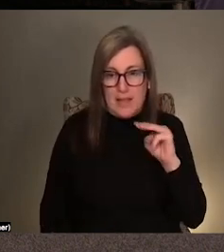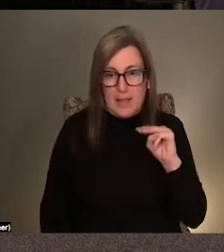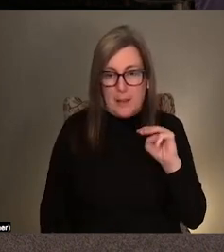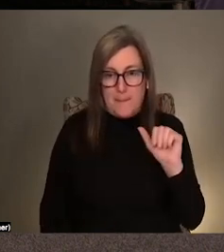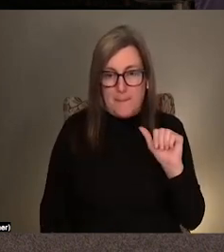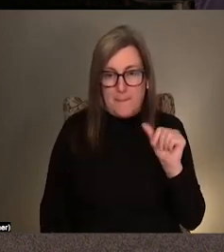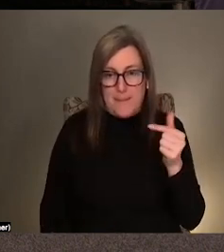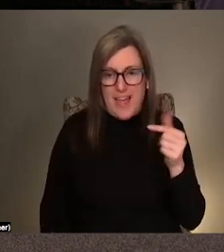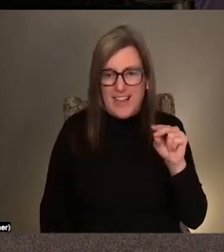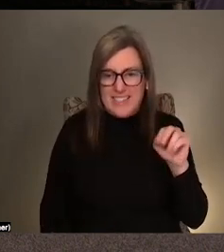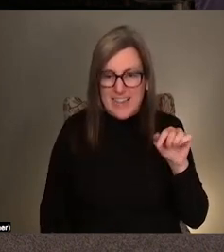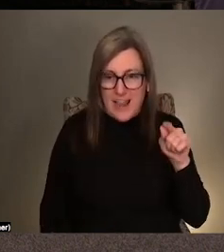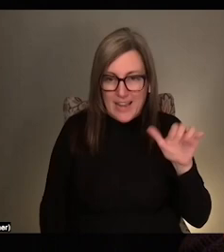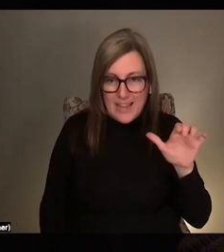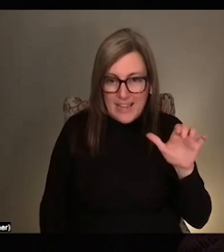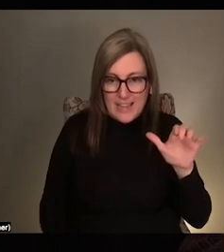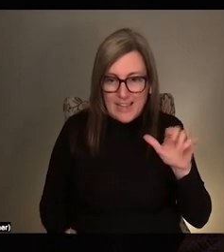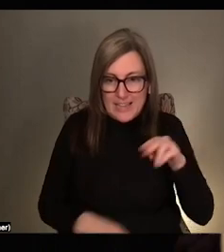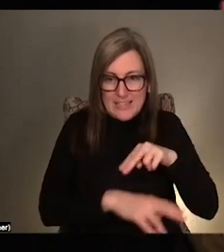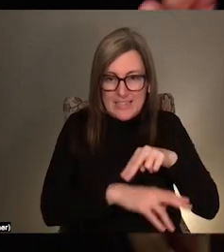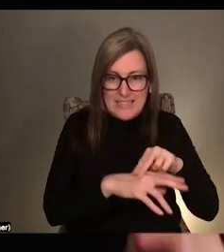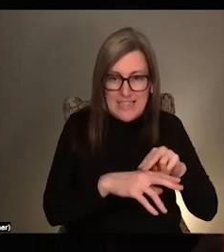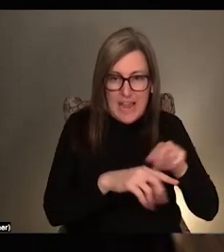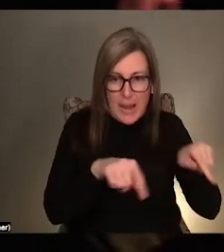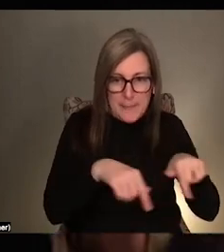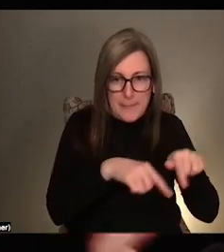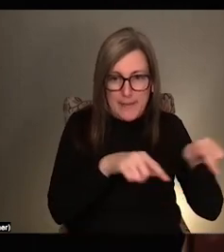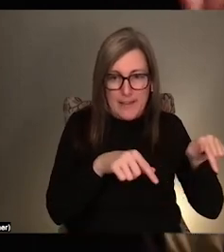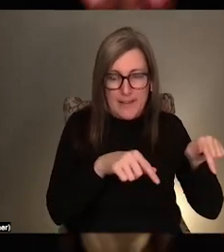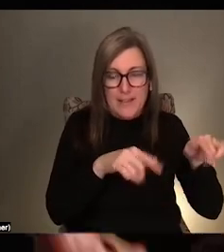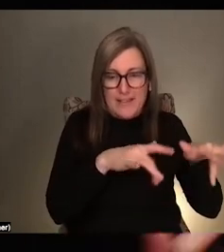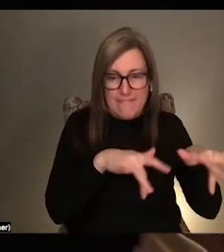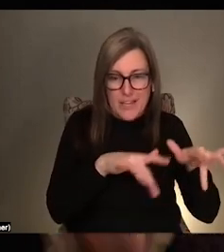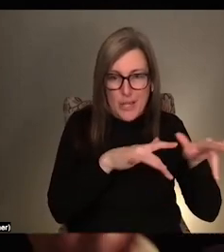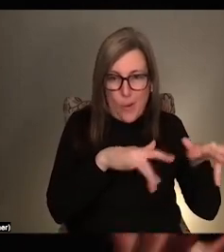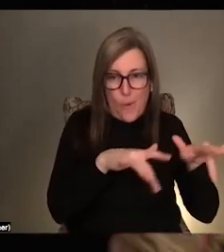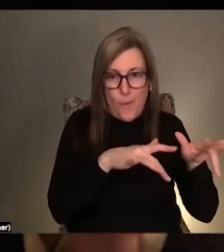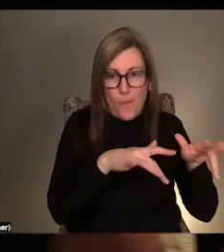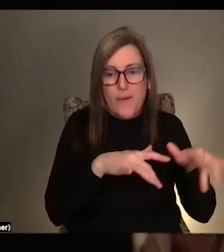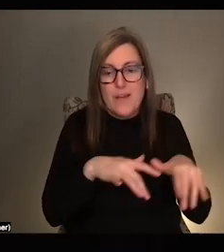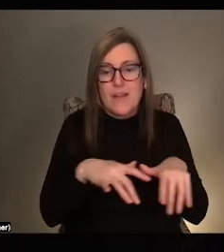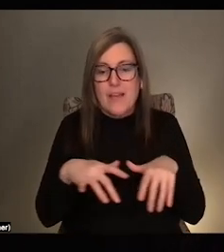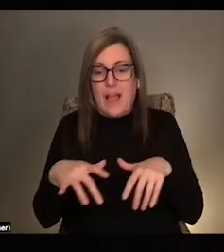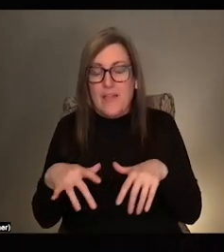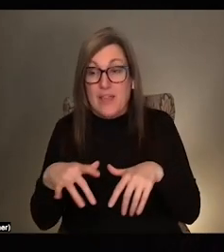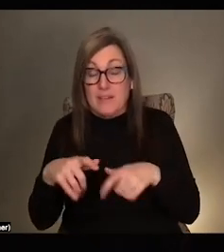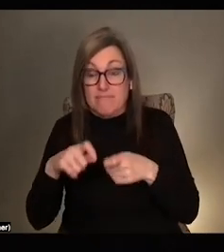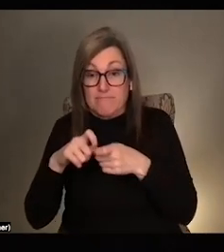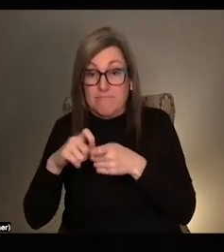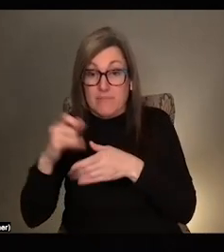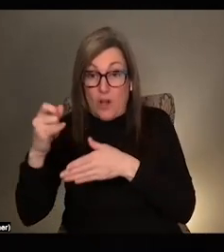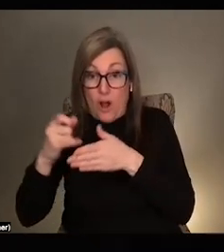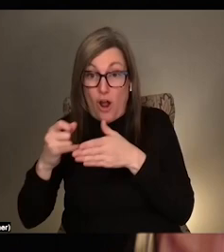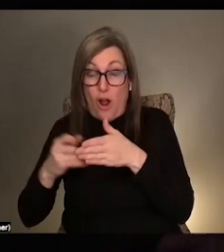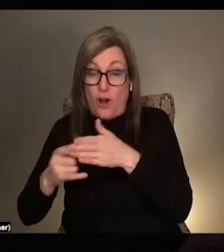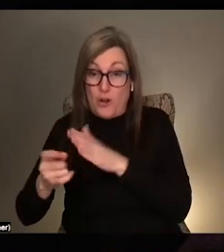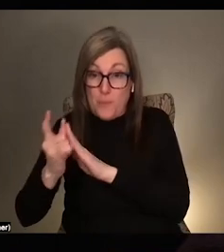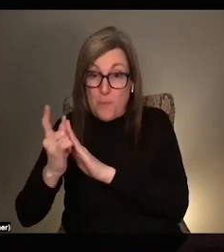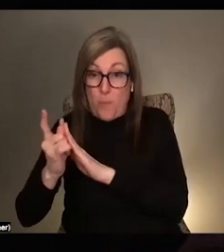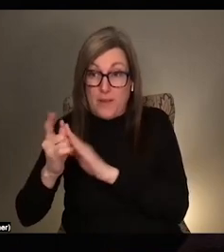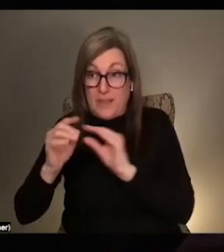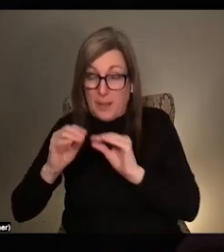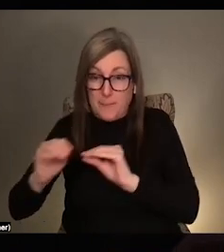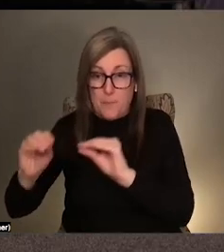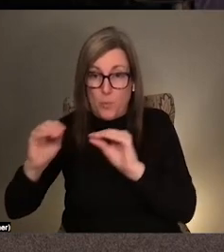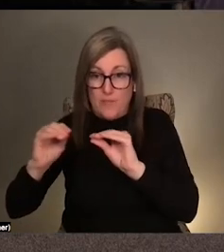video and like television and like this, this like really specific art historical moment. That was like really transformative in terms of moving image